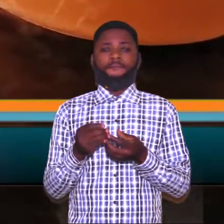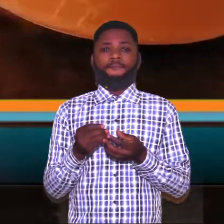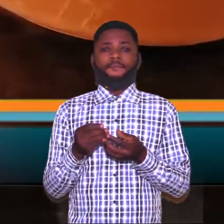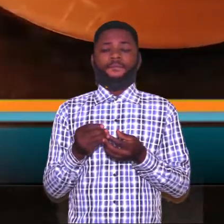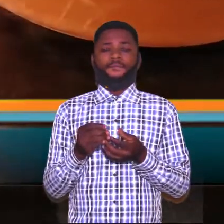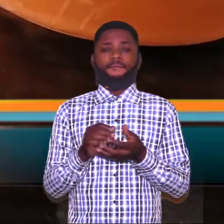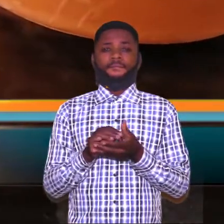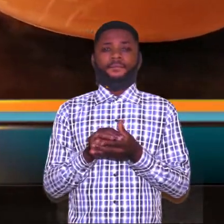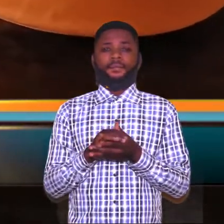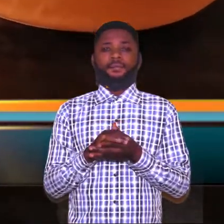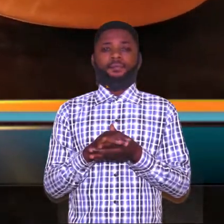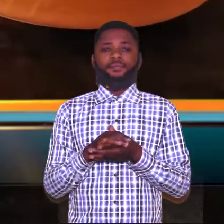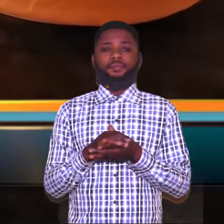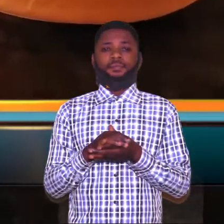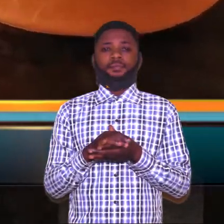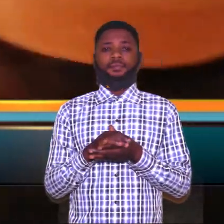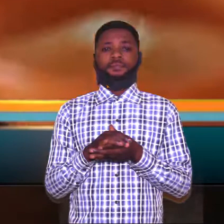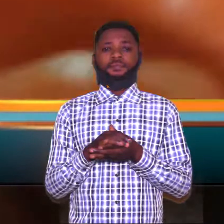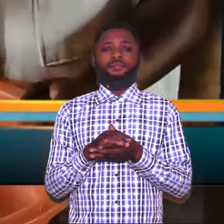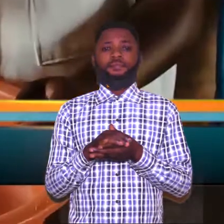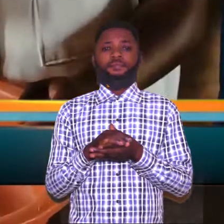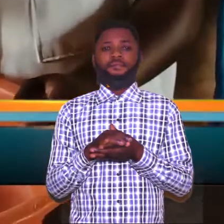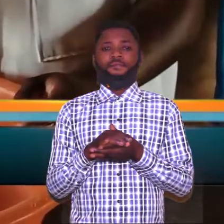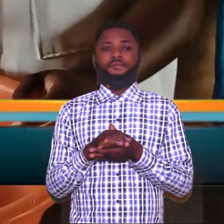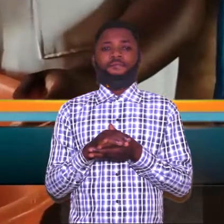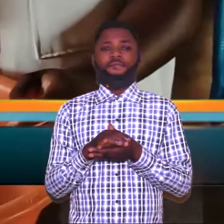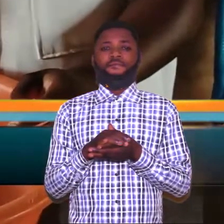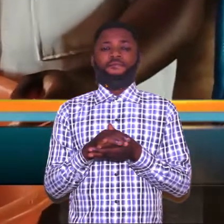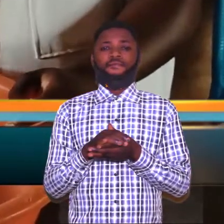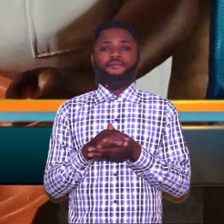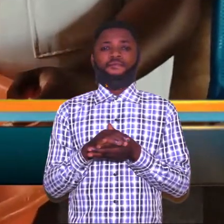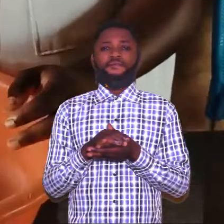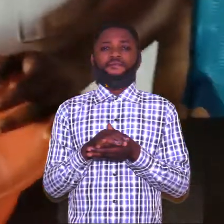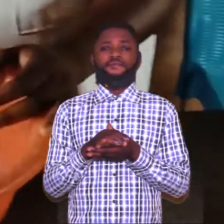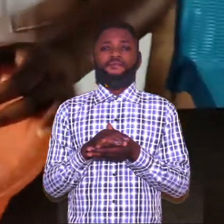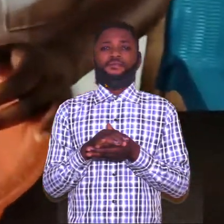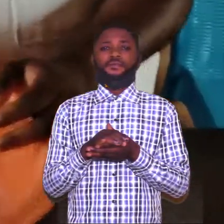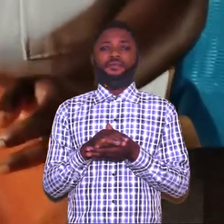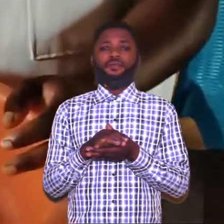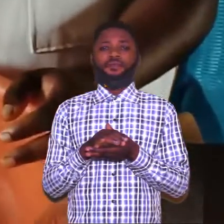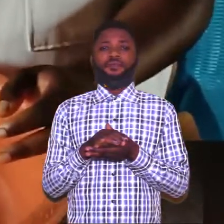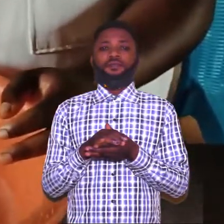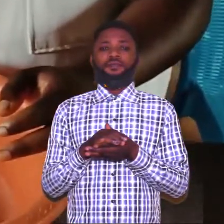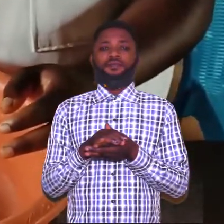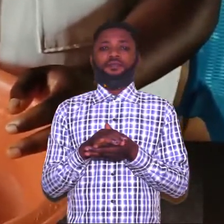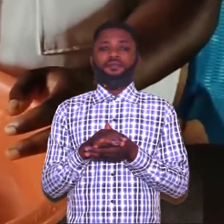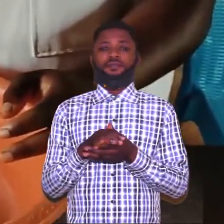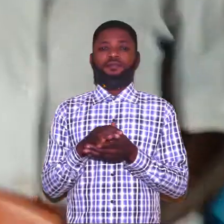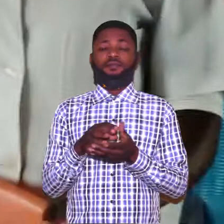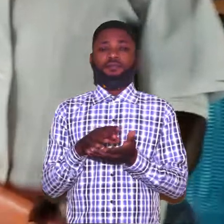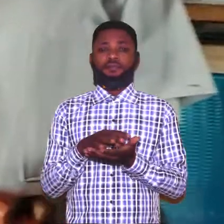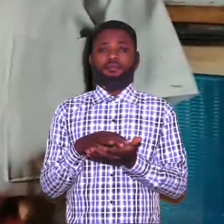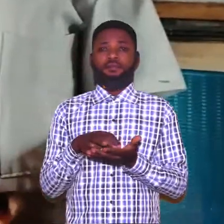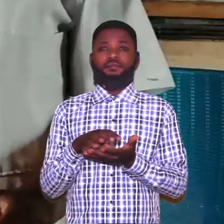turn it into